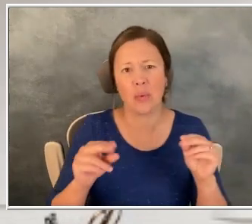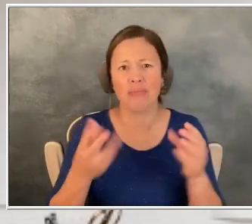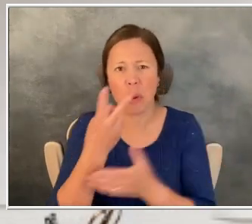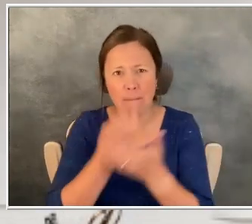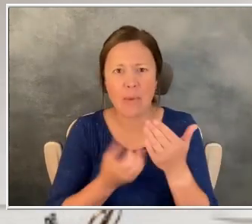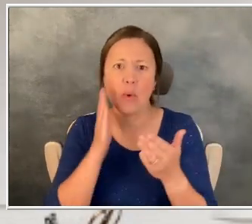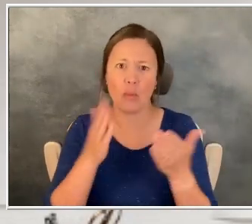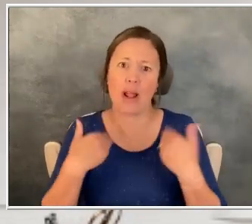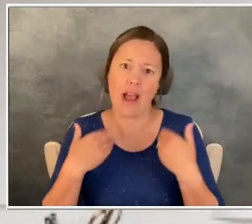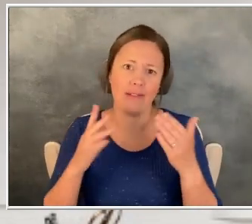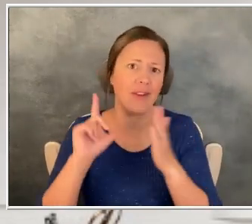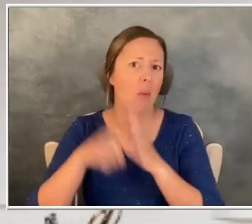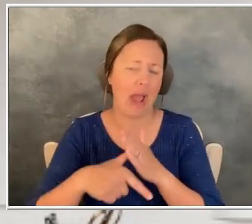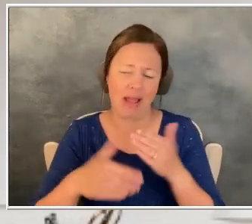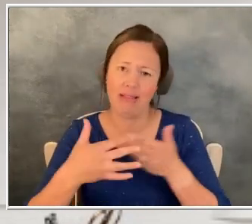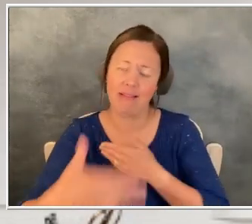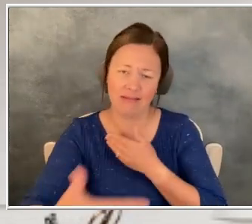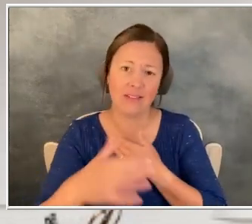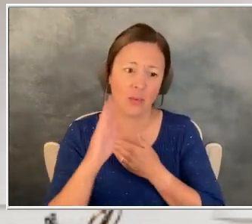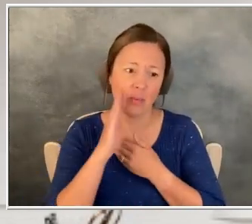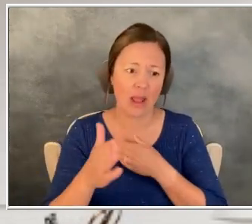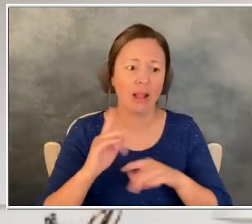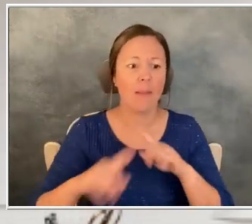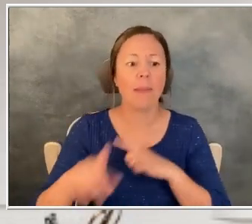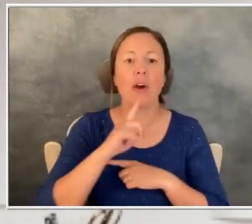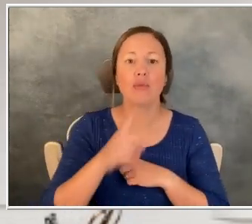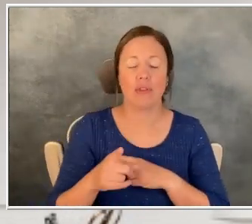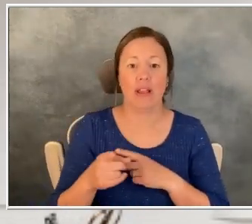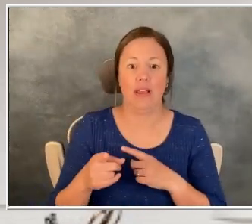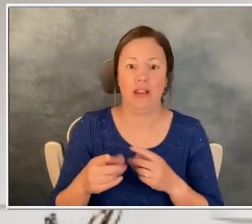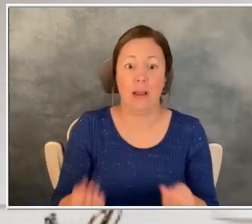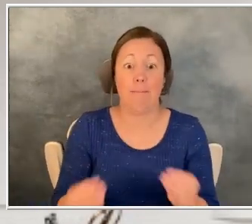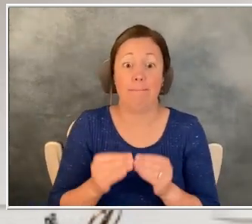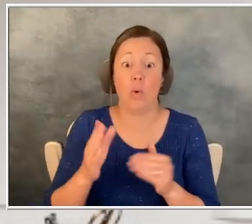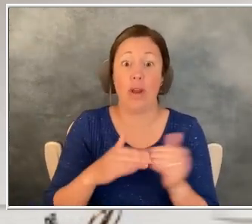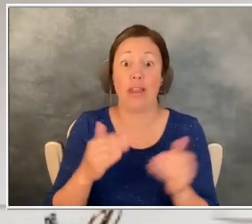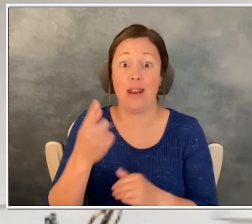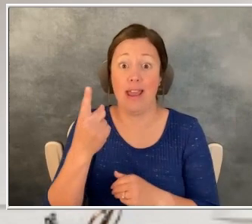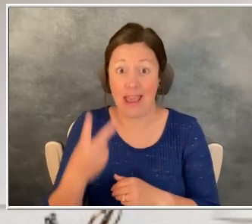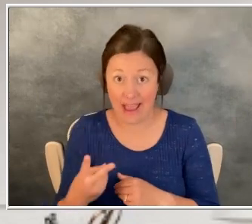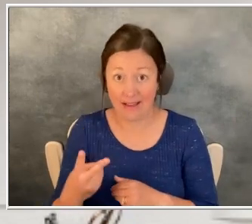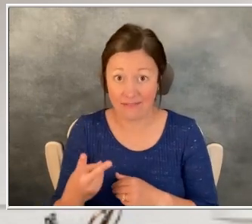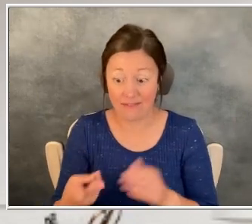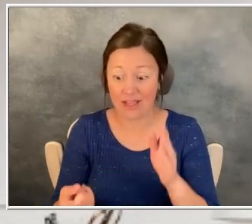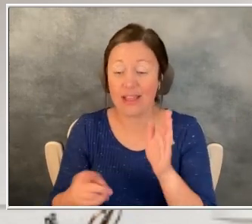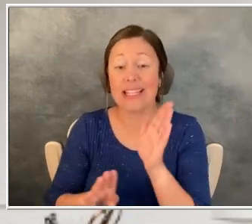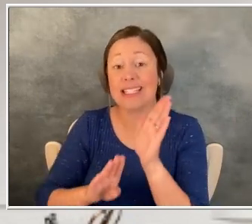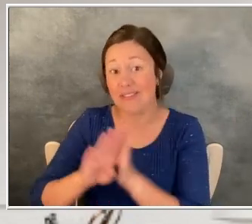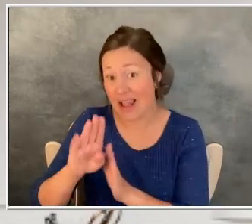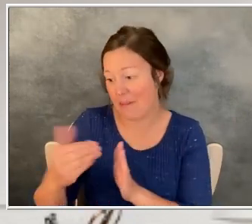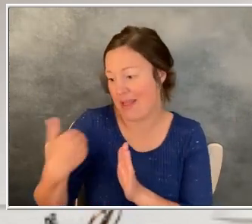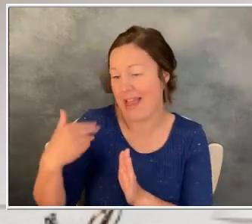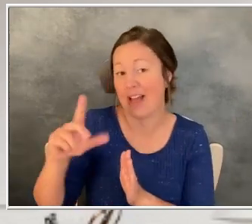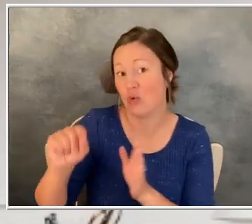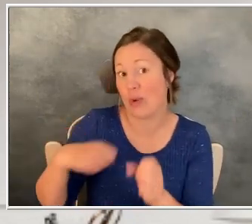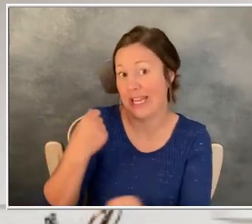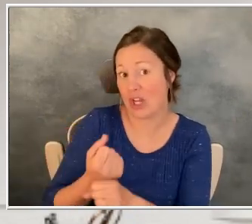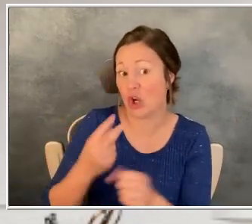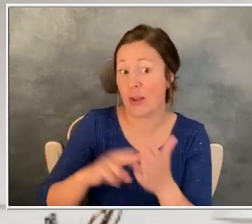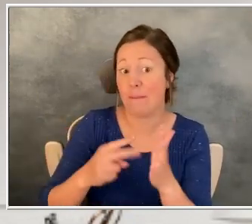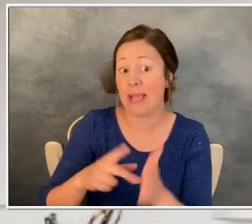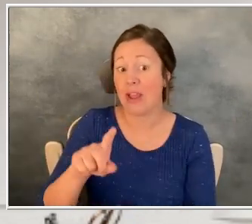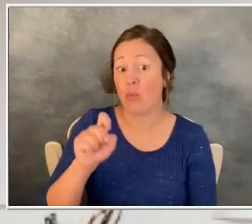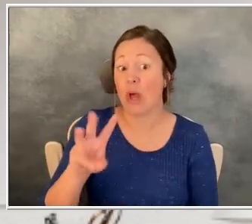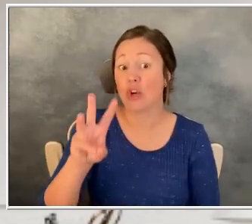till now, more than half of the agents that are currently on the market have actually been developed within the last 20 years. So we're over 160